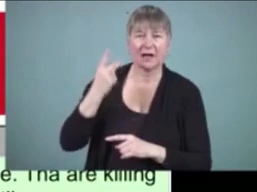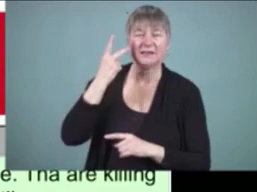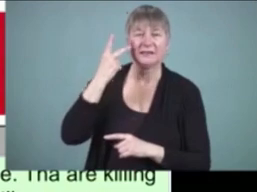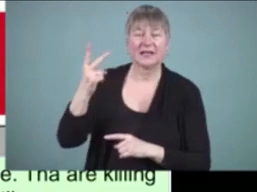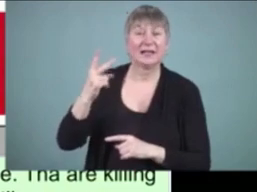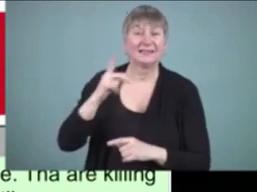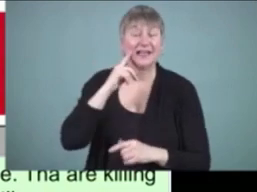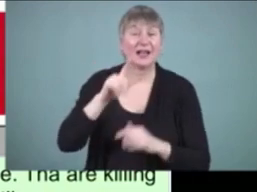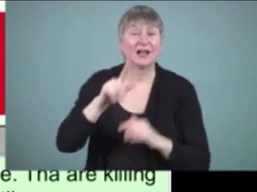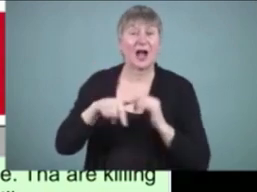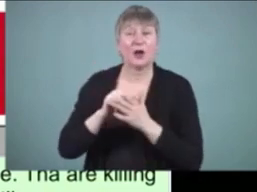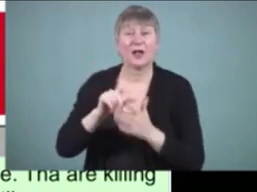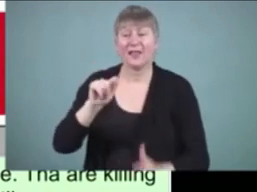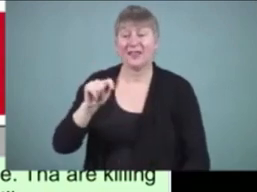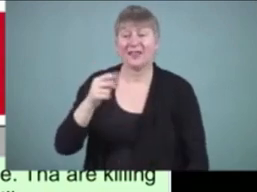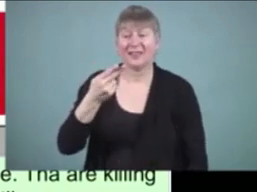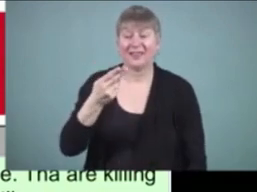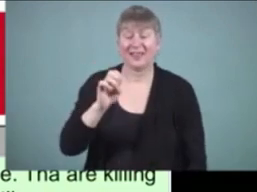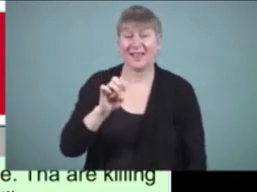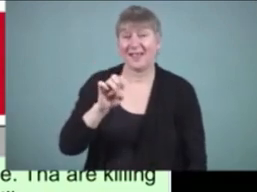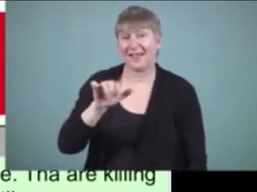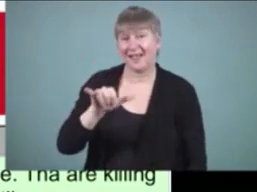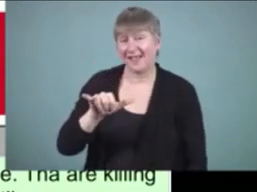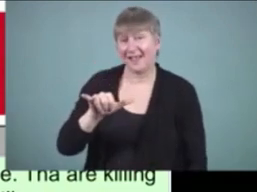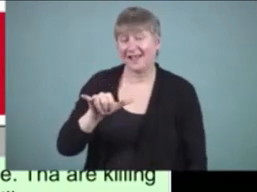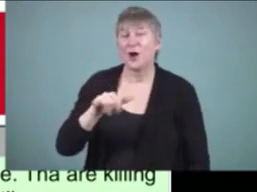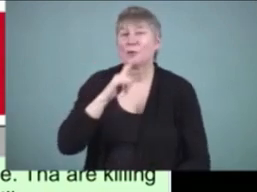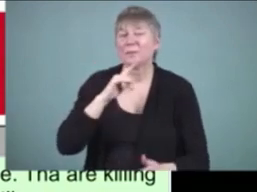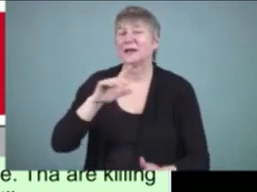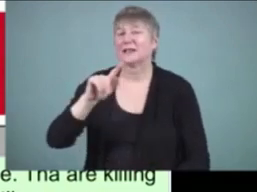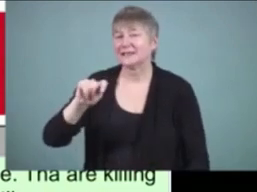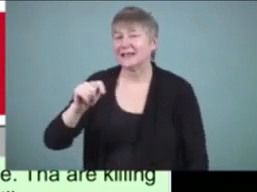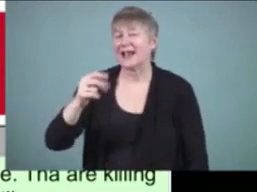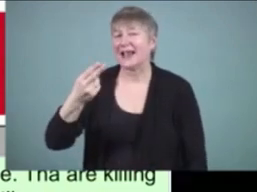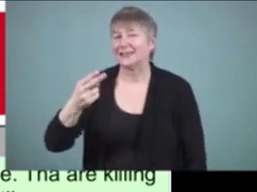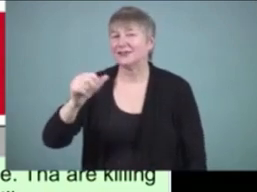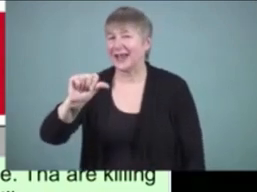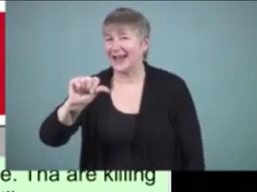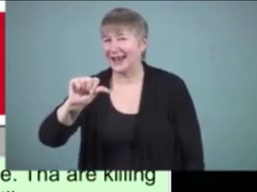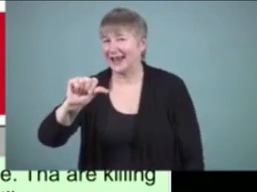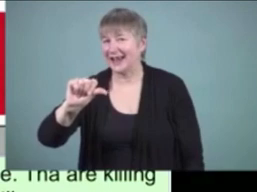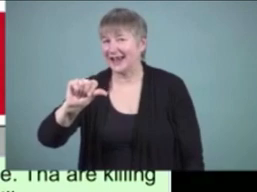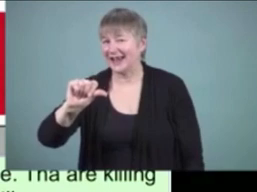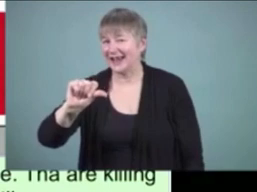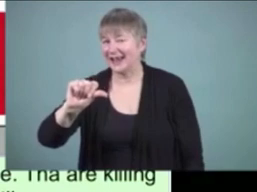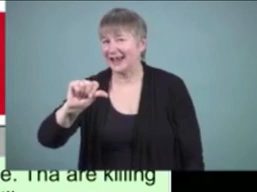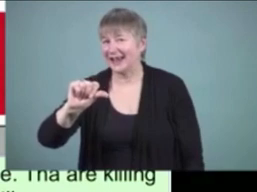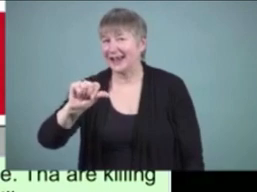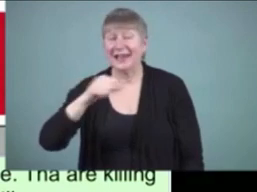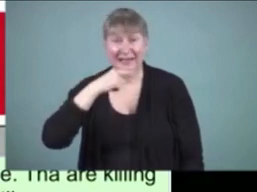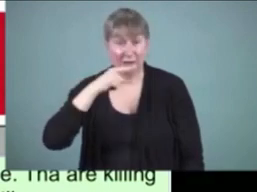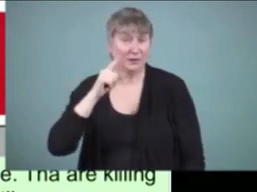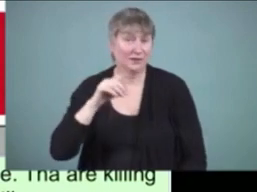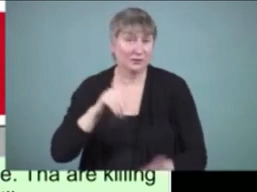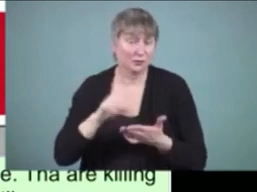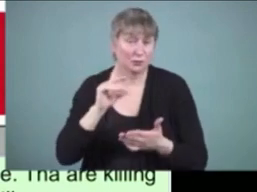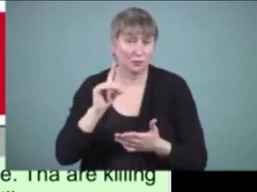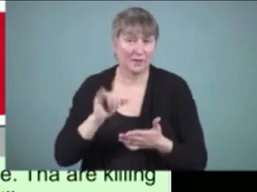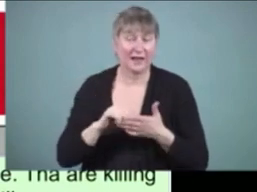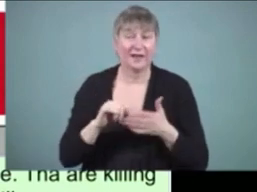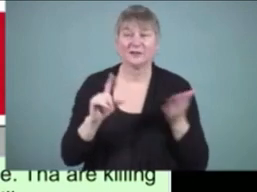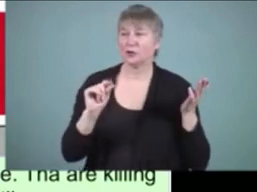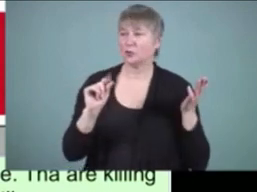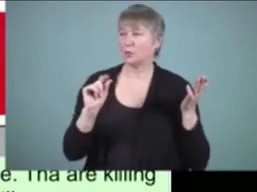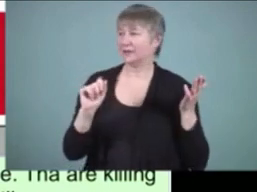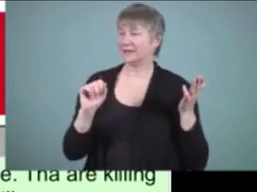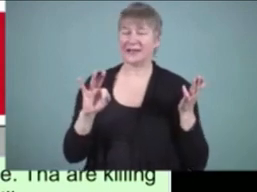spelled t-h-a this is just what a hearing child would do and so in 2019 it is absolutely